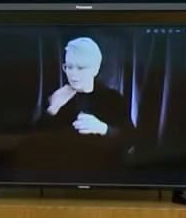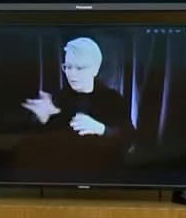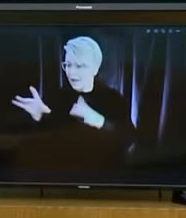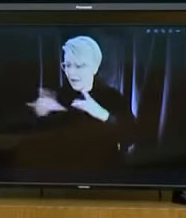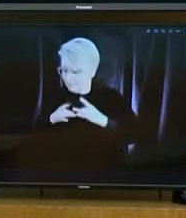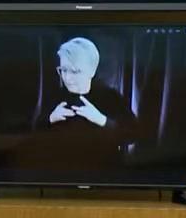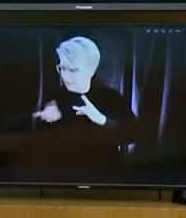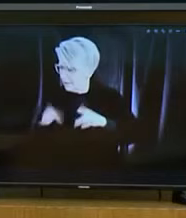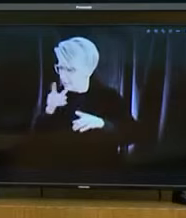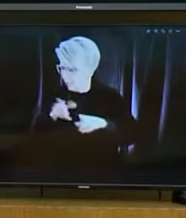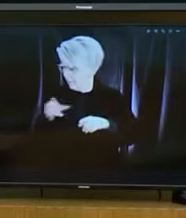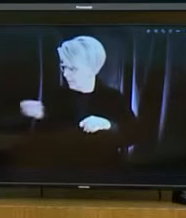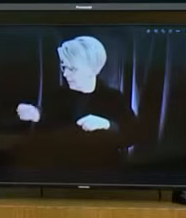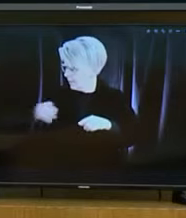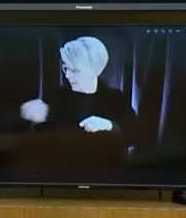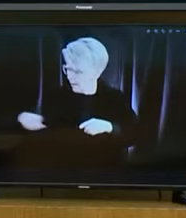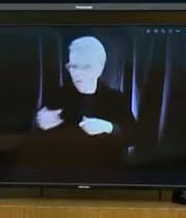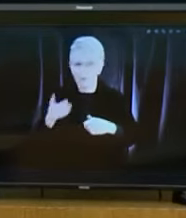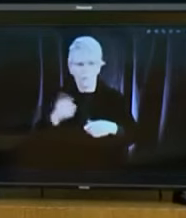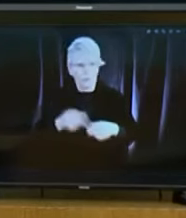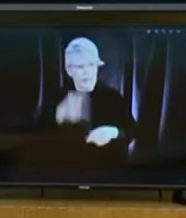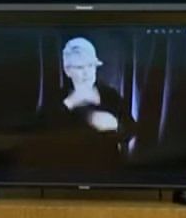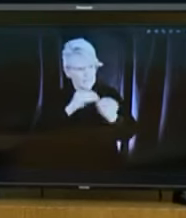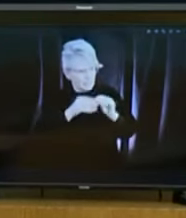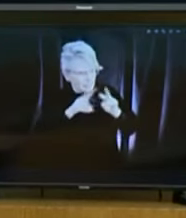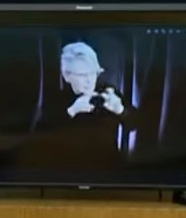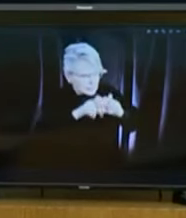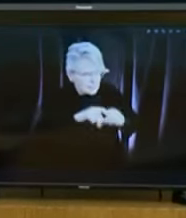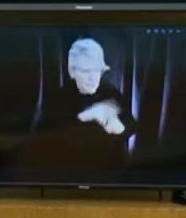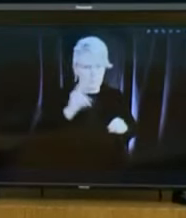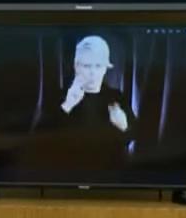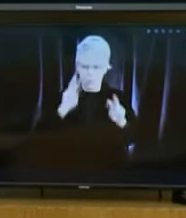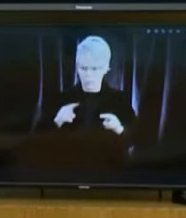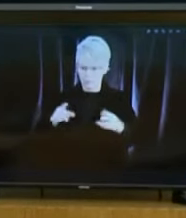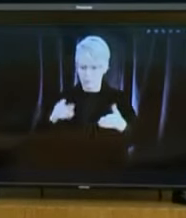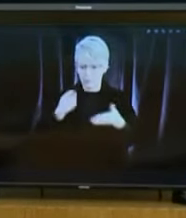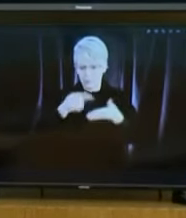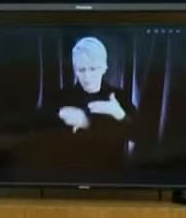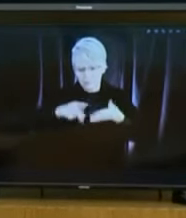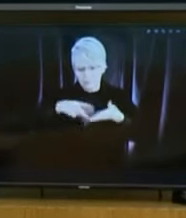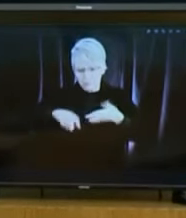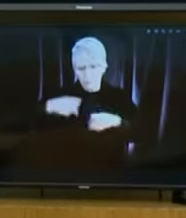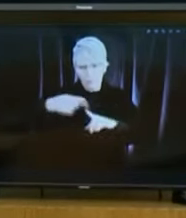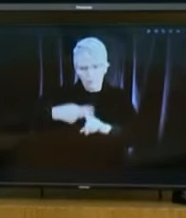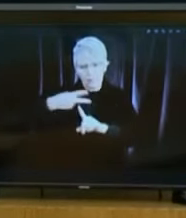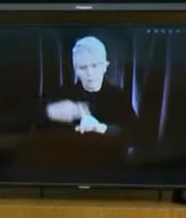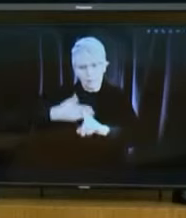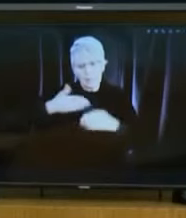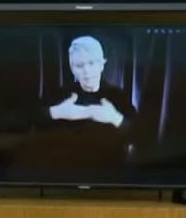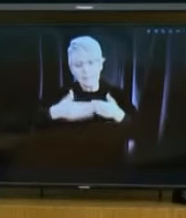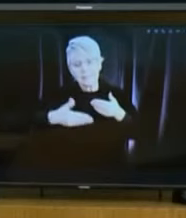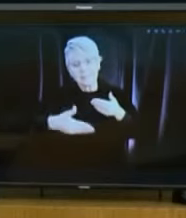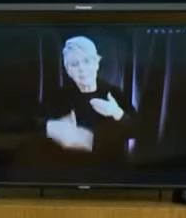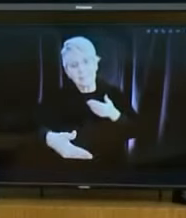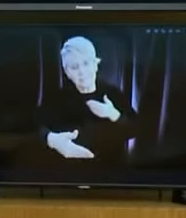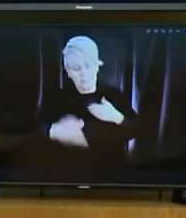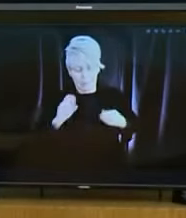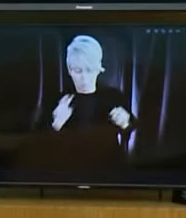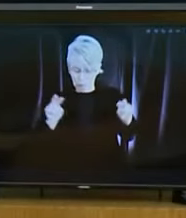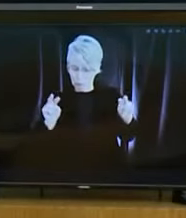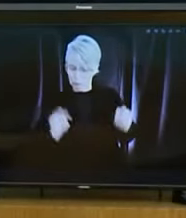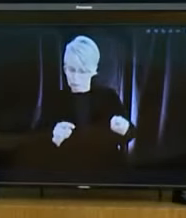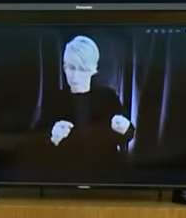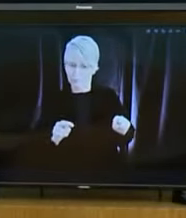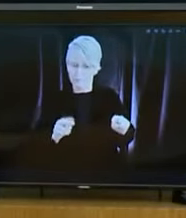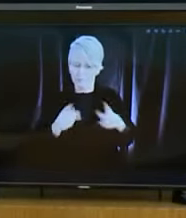of a higher number of cases but really focusing on over the next weeks and months and making sure that uh uh starting with